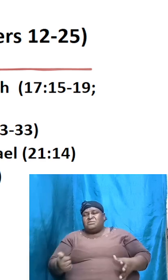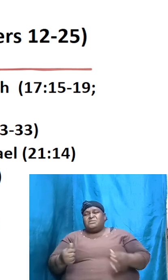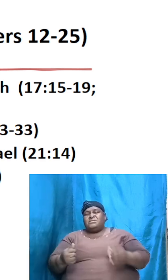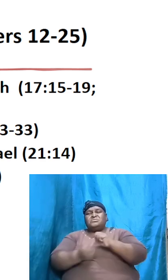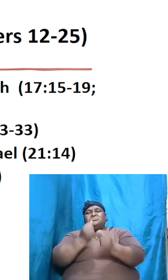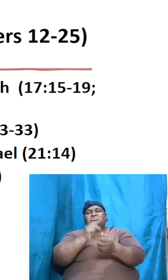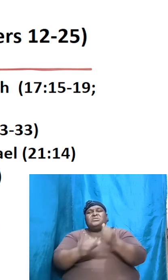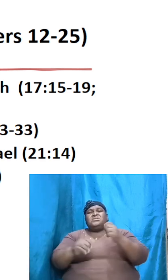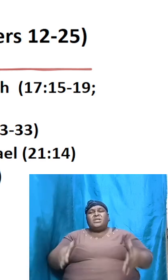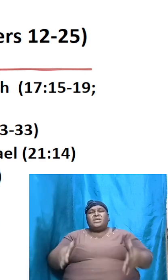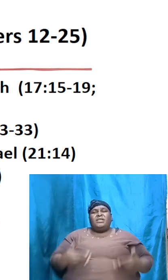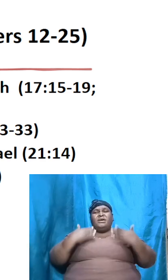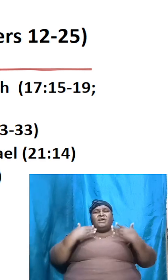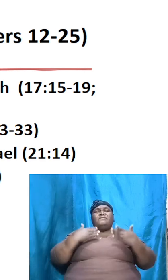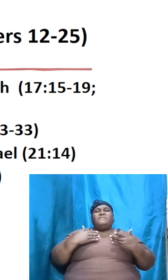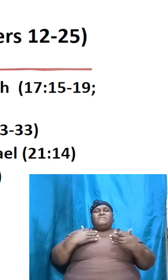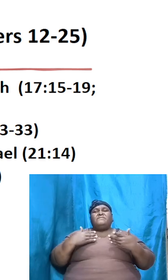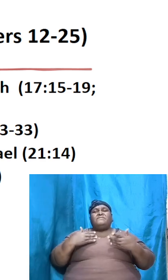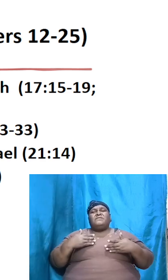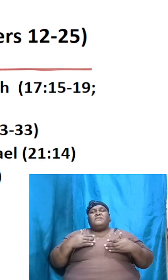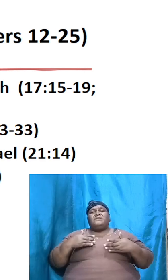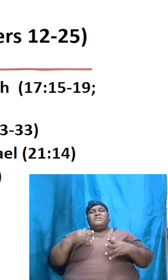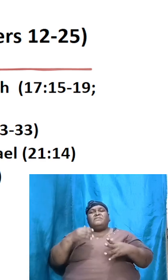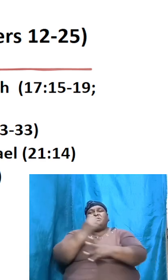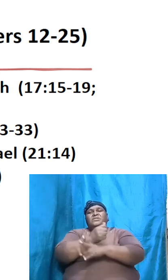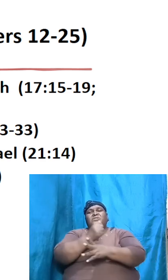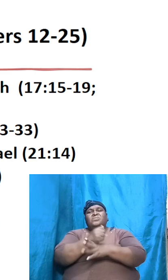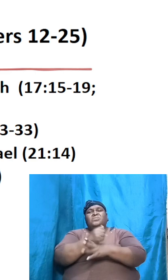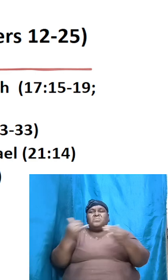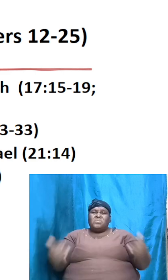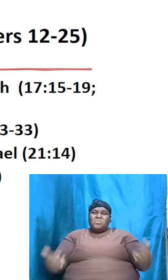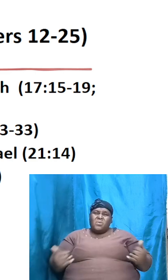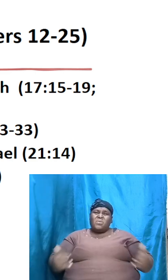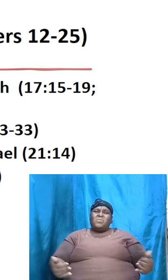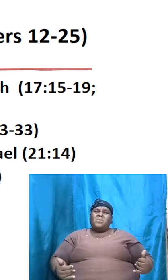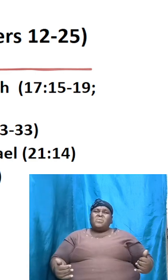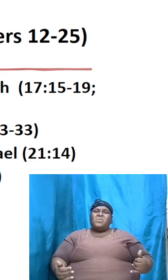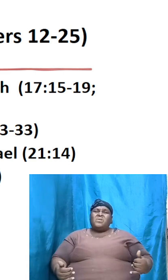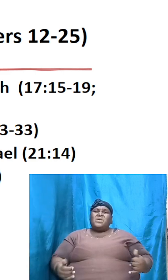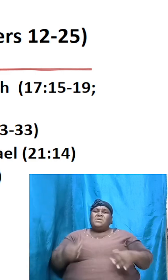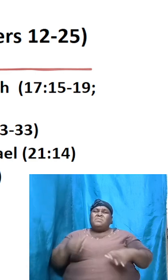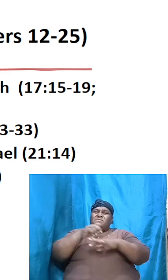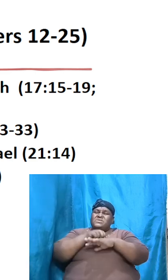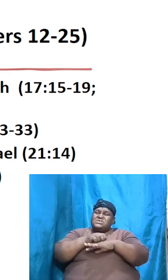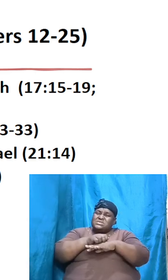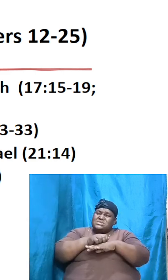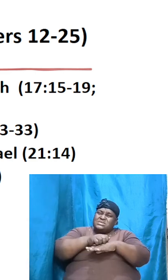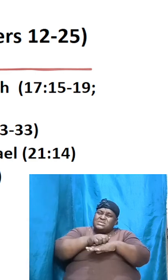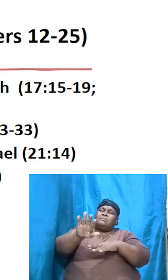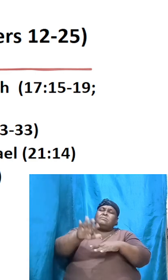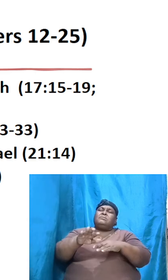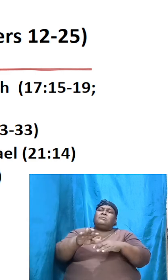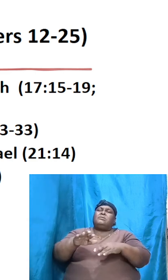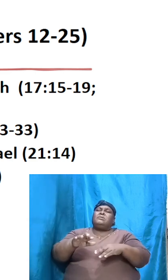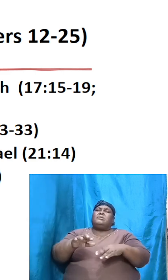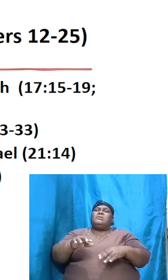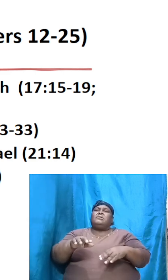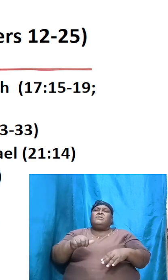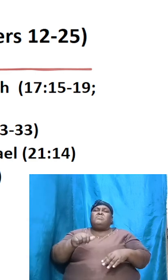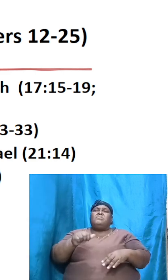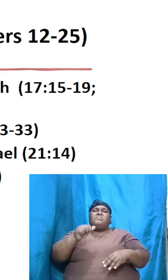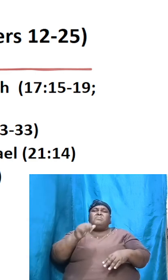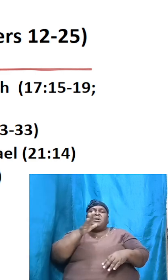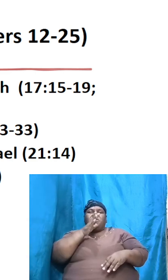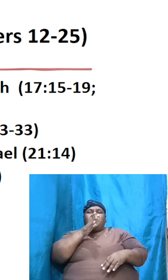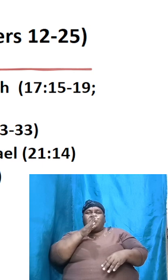of Abraham but now he has to push out Hagar that is the mother of his child he had to